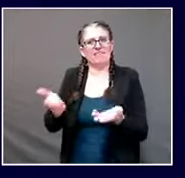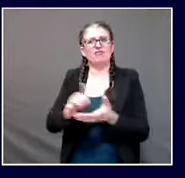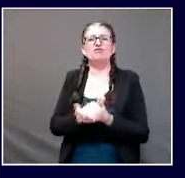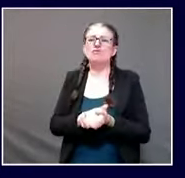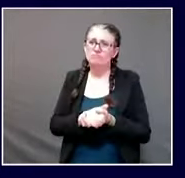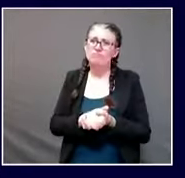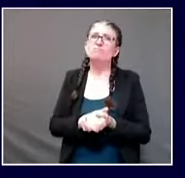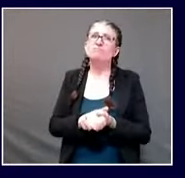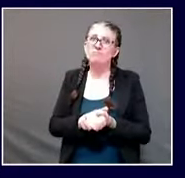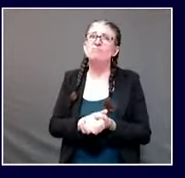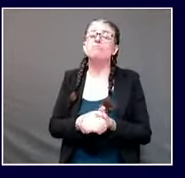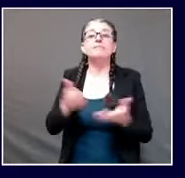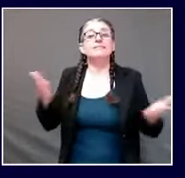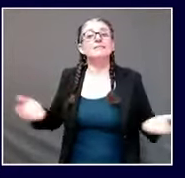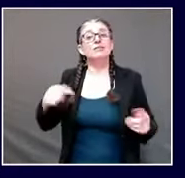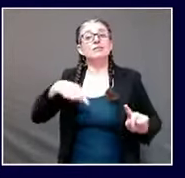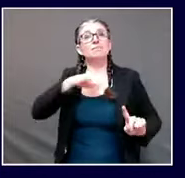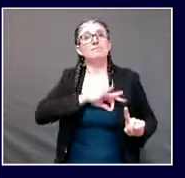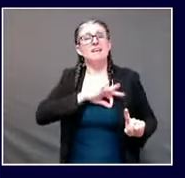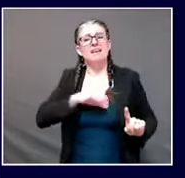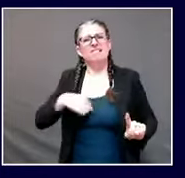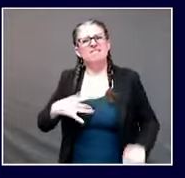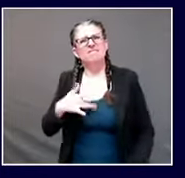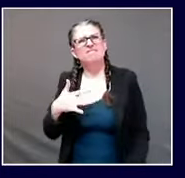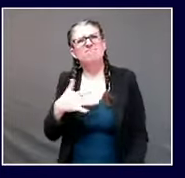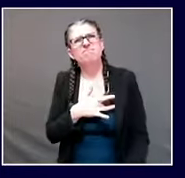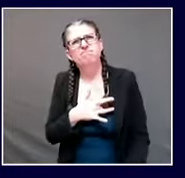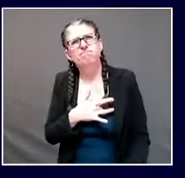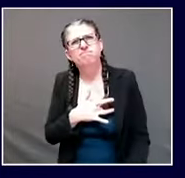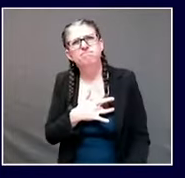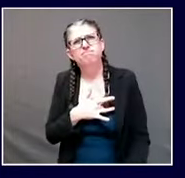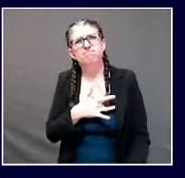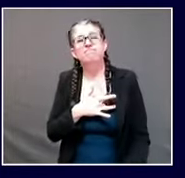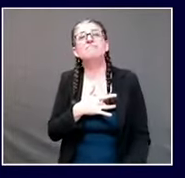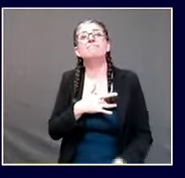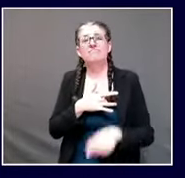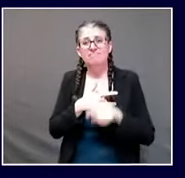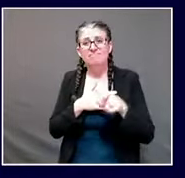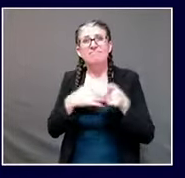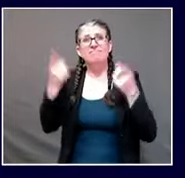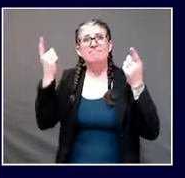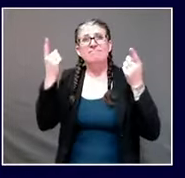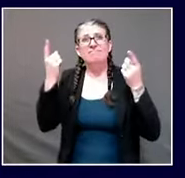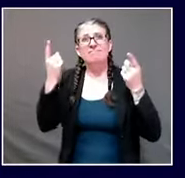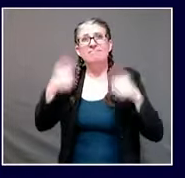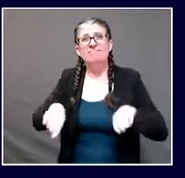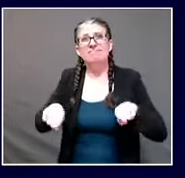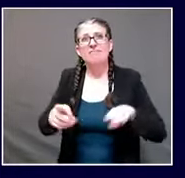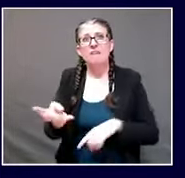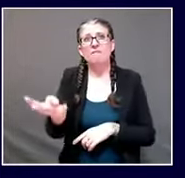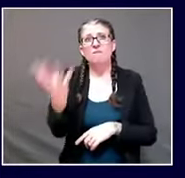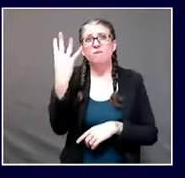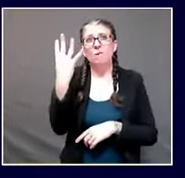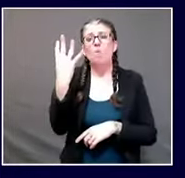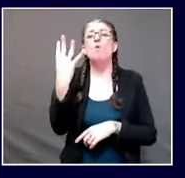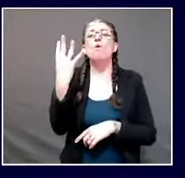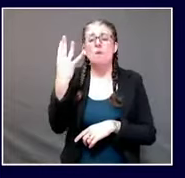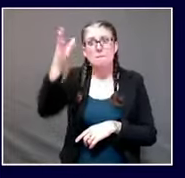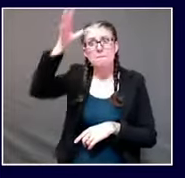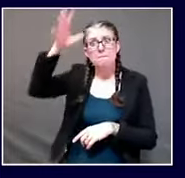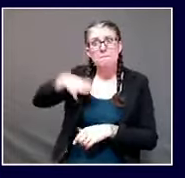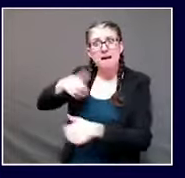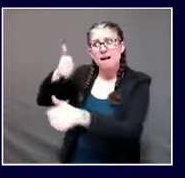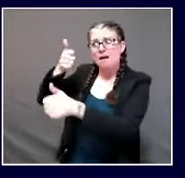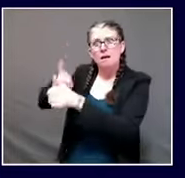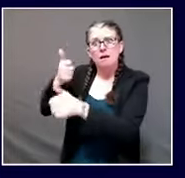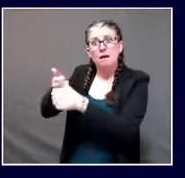We await the rebuilding of the digester following an explosion at the pixel mill last April. We mourn the loss of jobs that